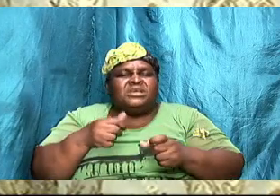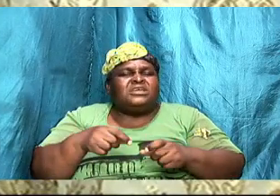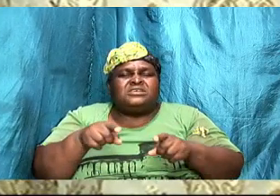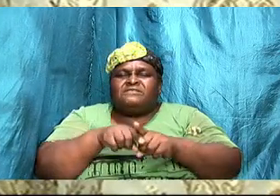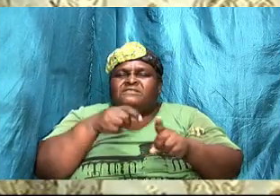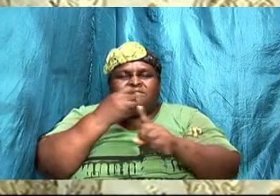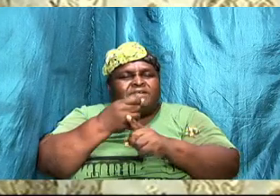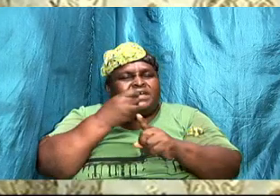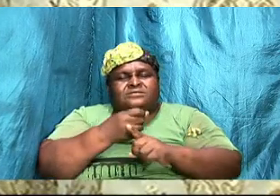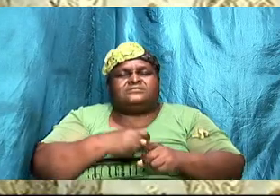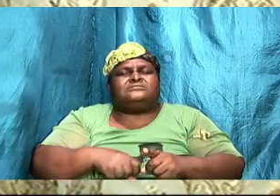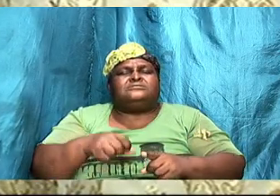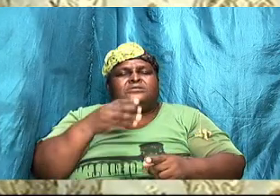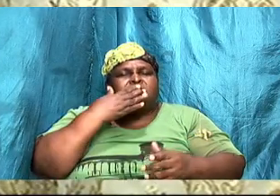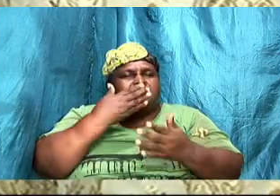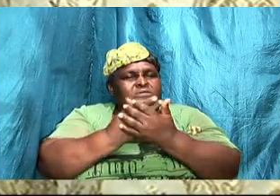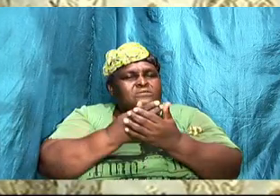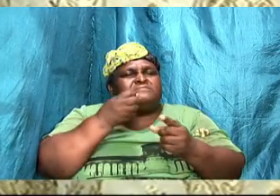together